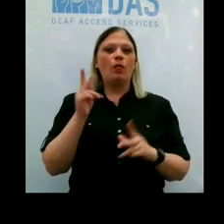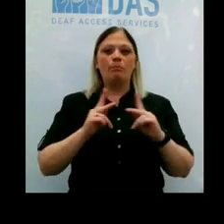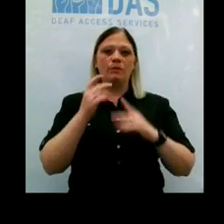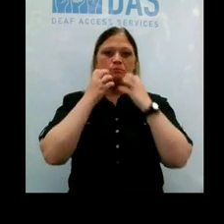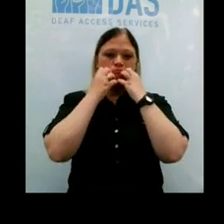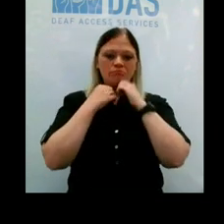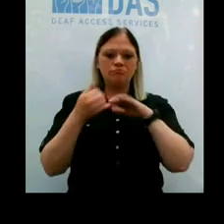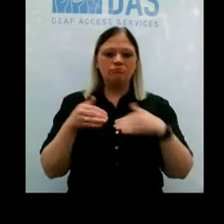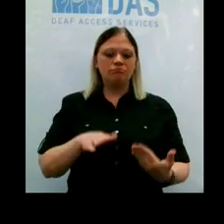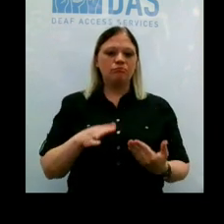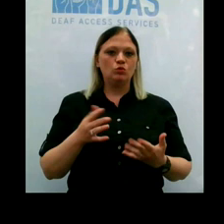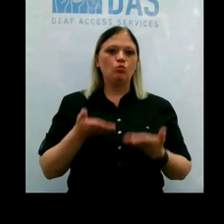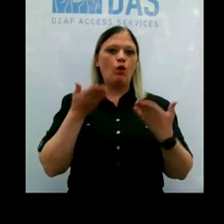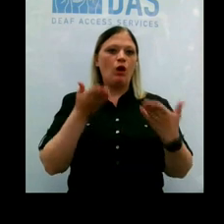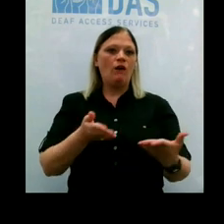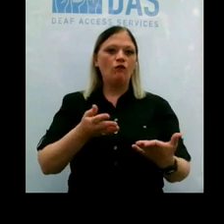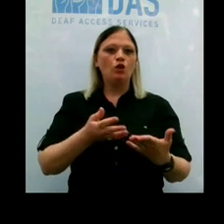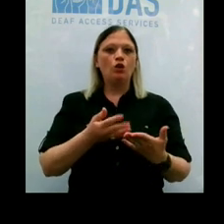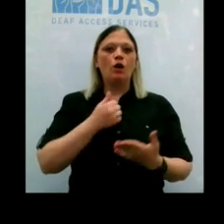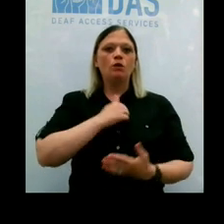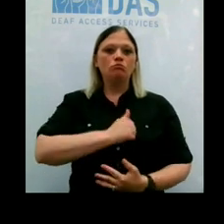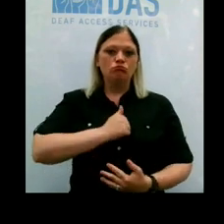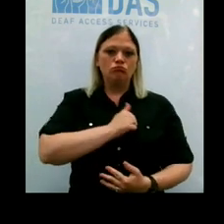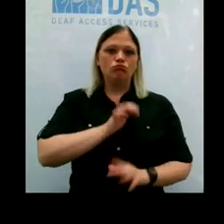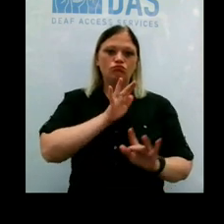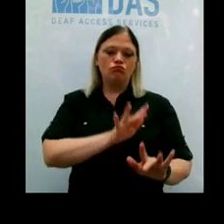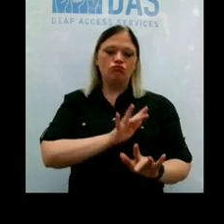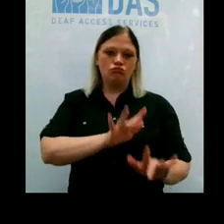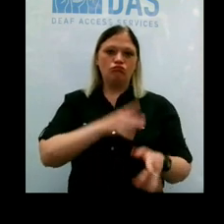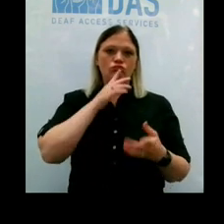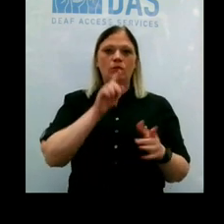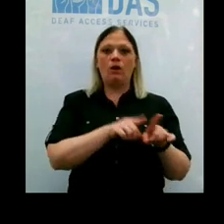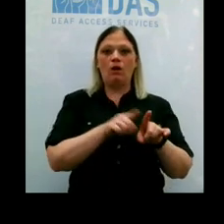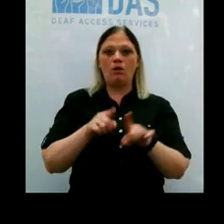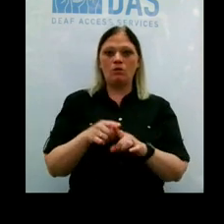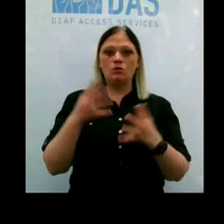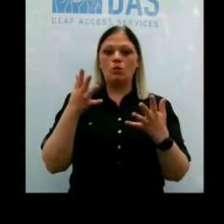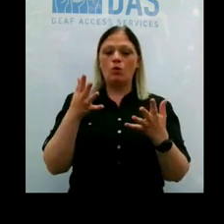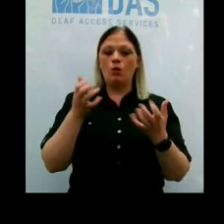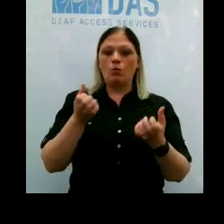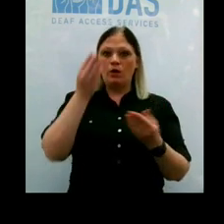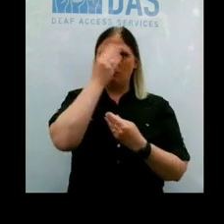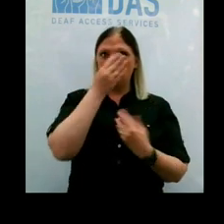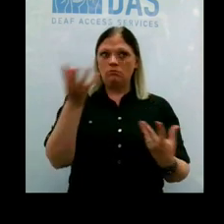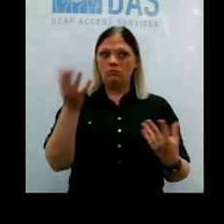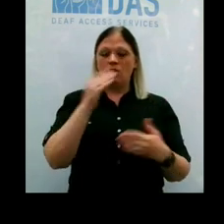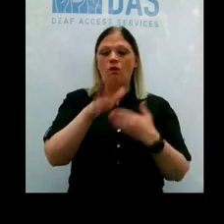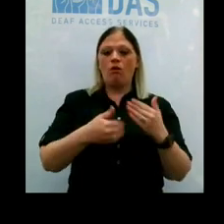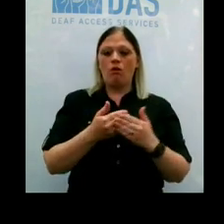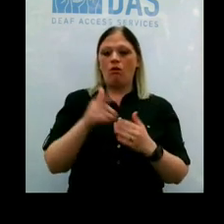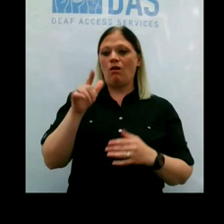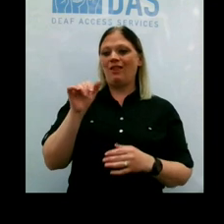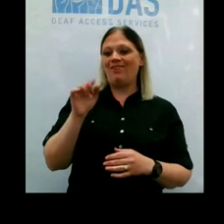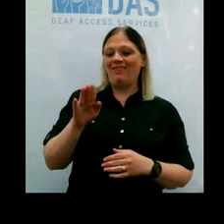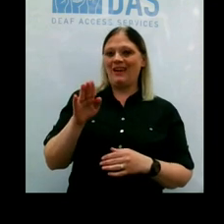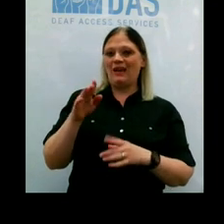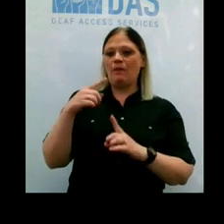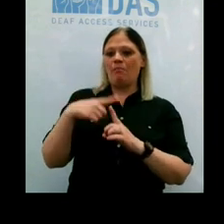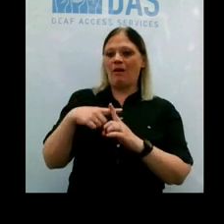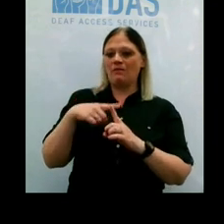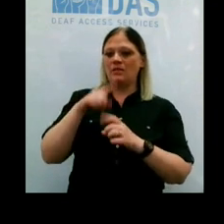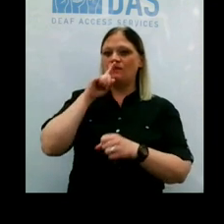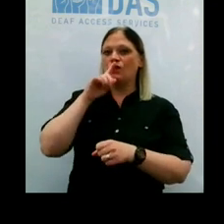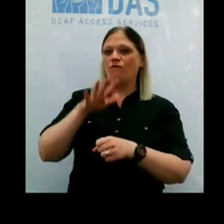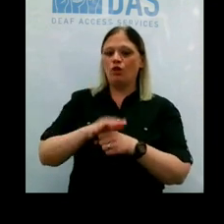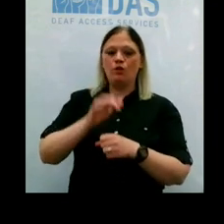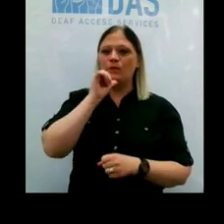just give our condolences. And also, we just want to point out that these are all laboratory confirmed deaths. These are not presumed